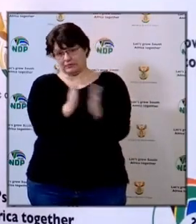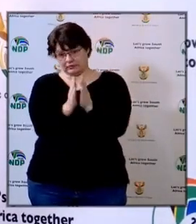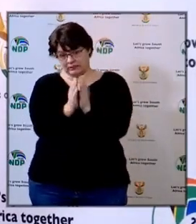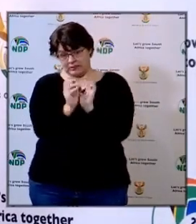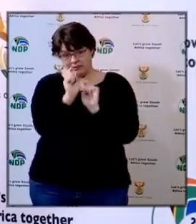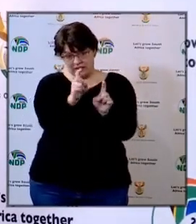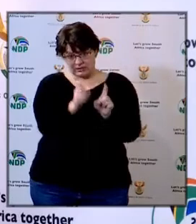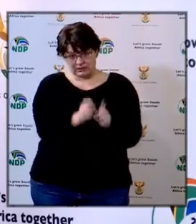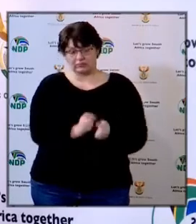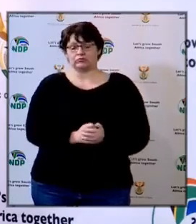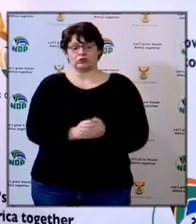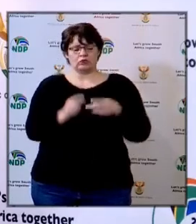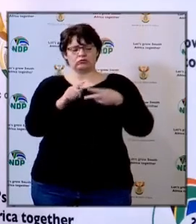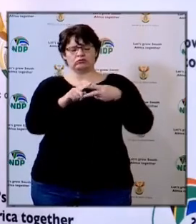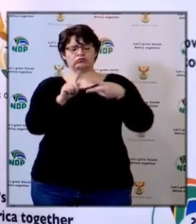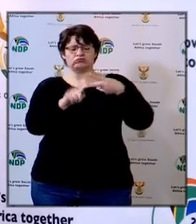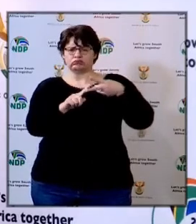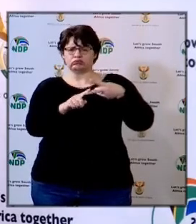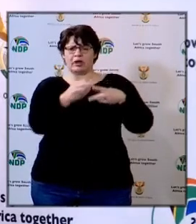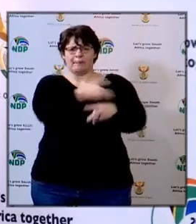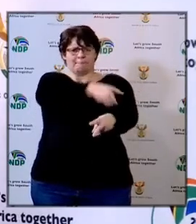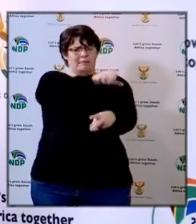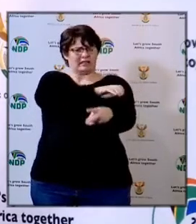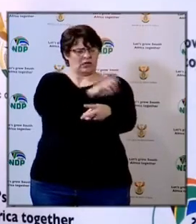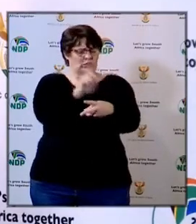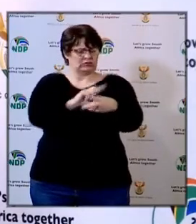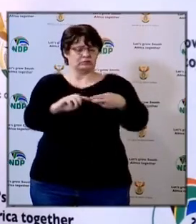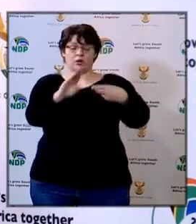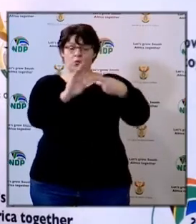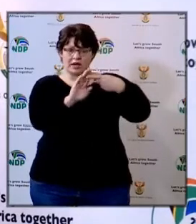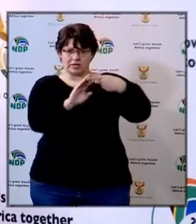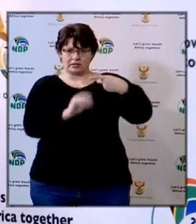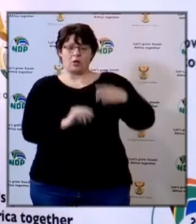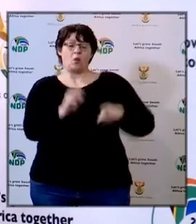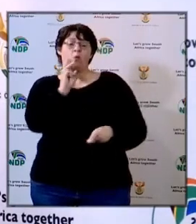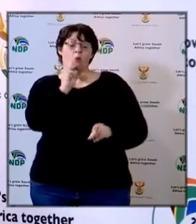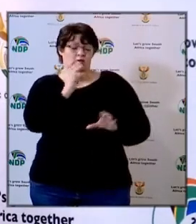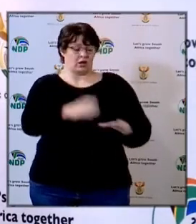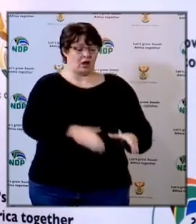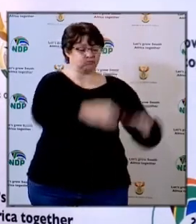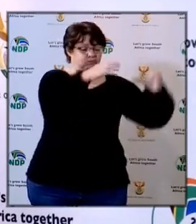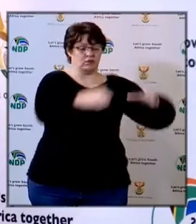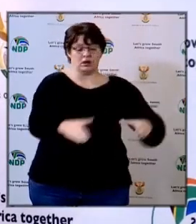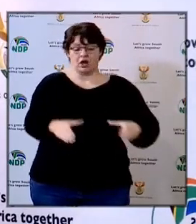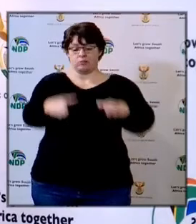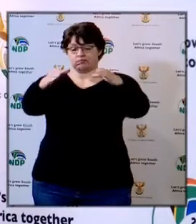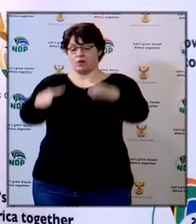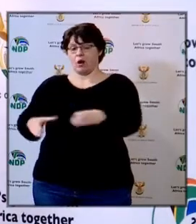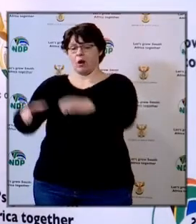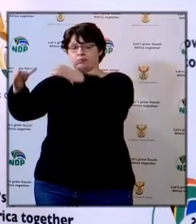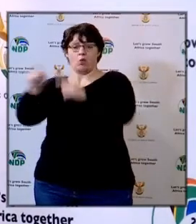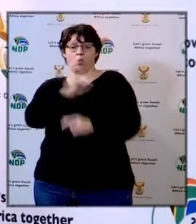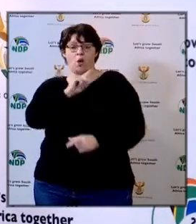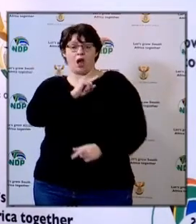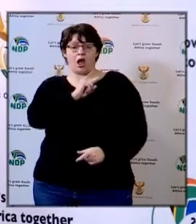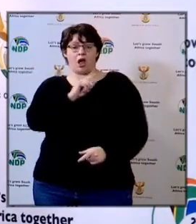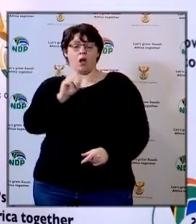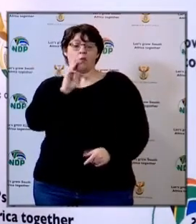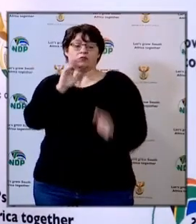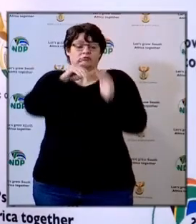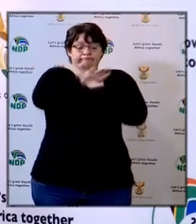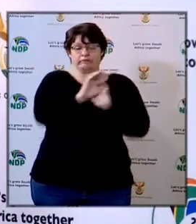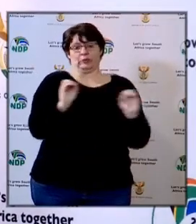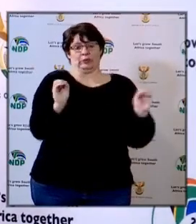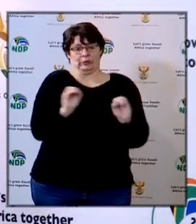our mandate was twofold. One, to provide water tanks to schools with no storage capacity,